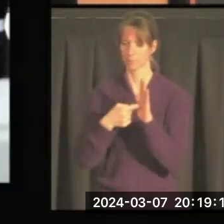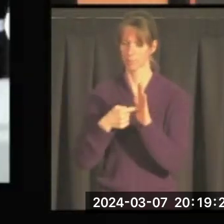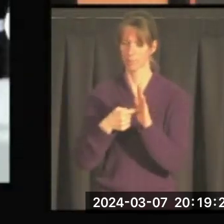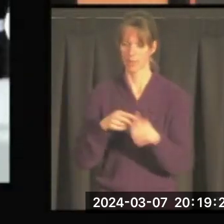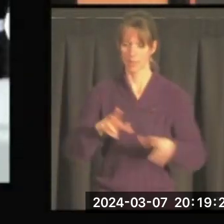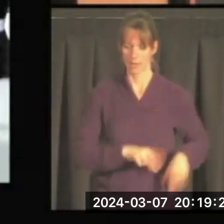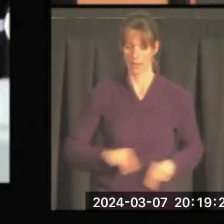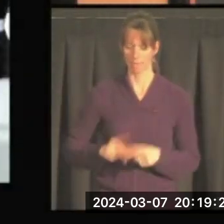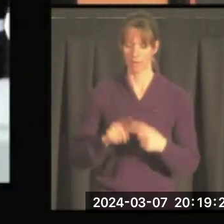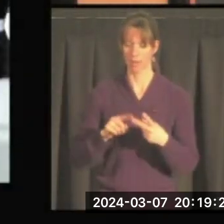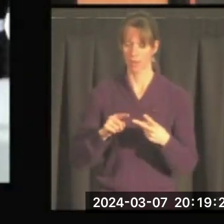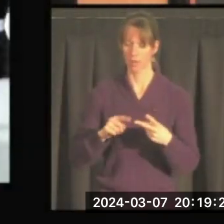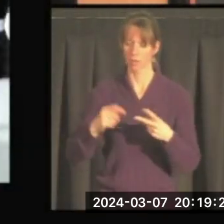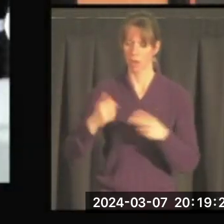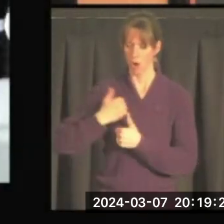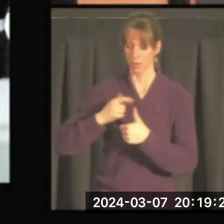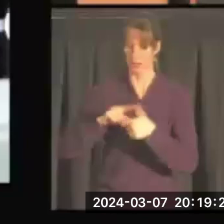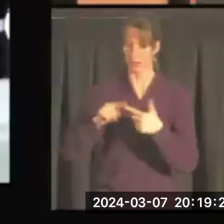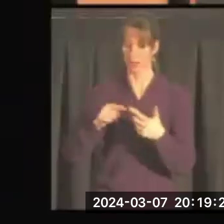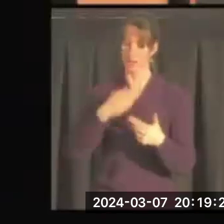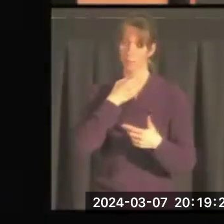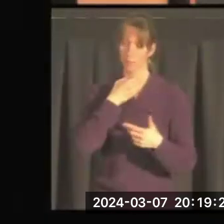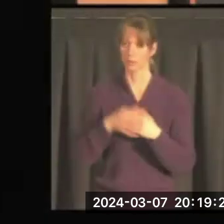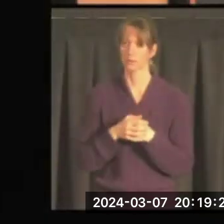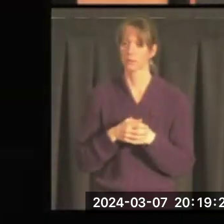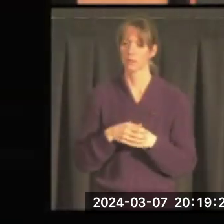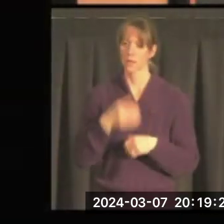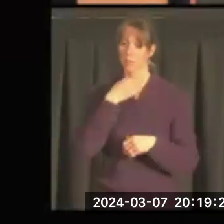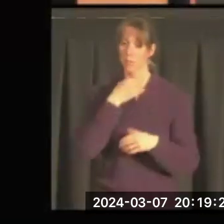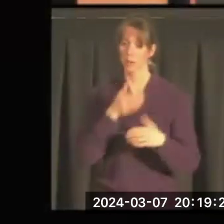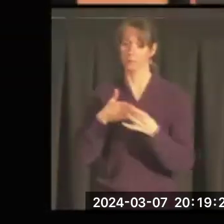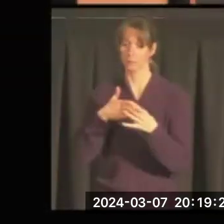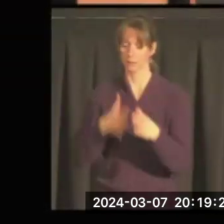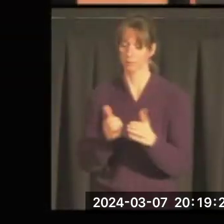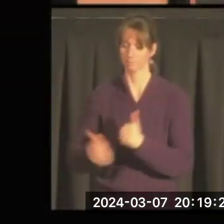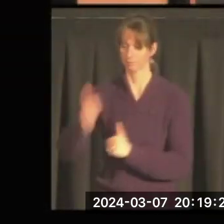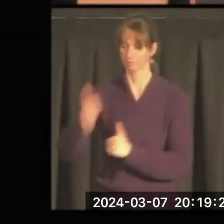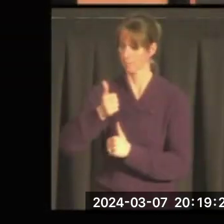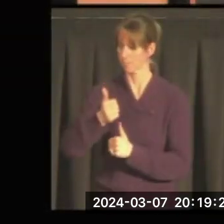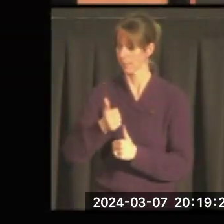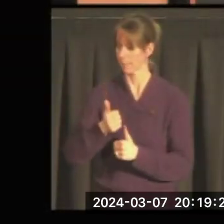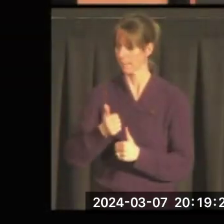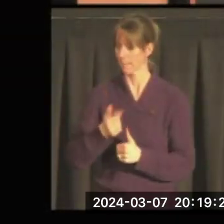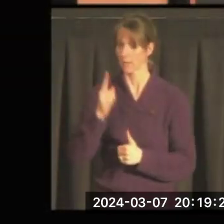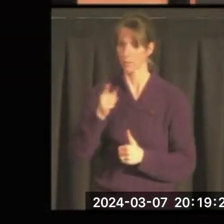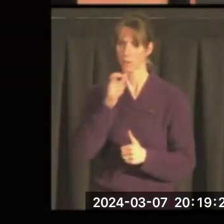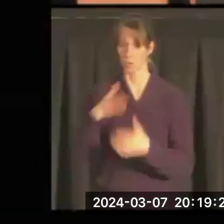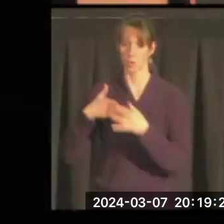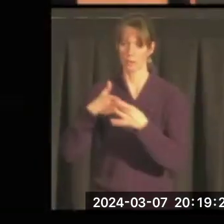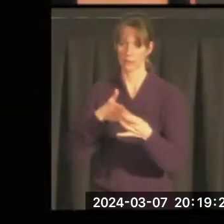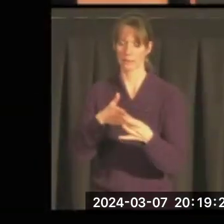Navy, the Army, and the Marines. The head of the Marines is the one who is officiating this.